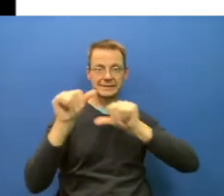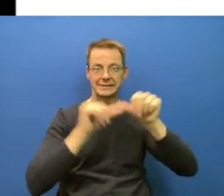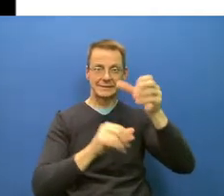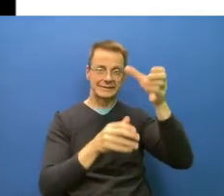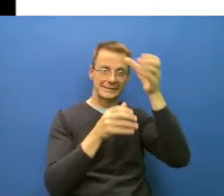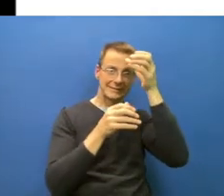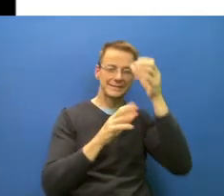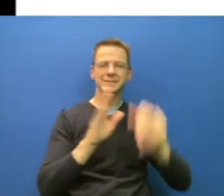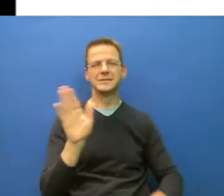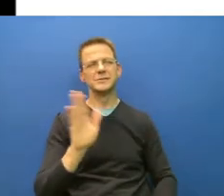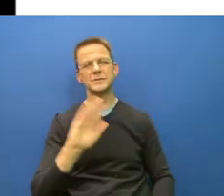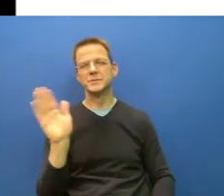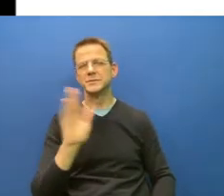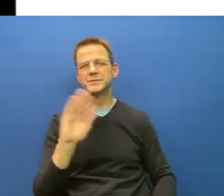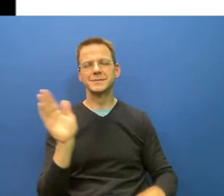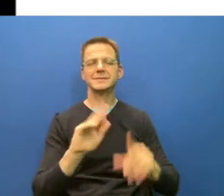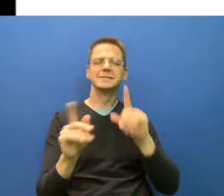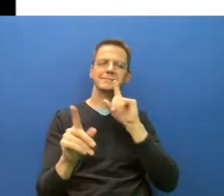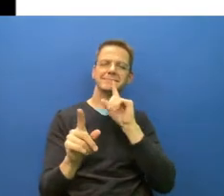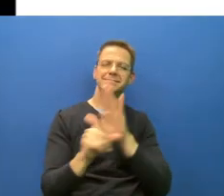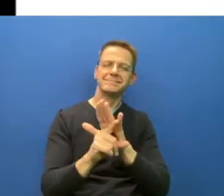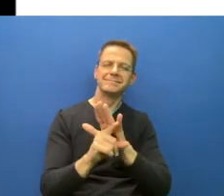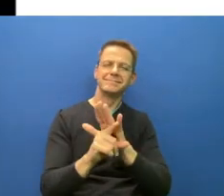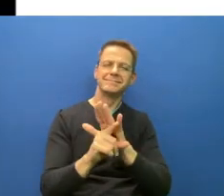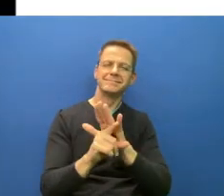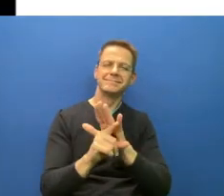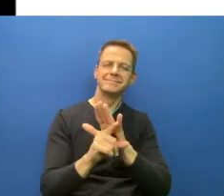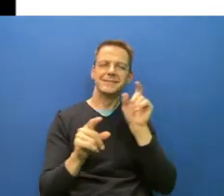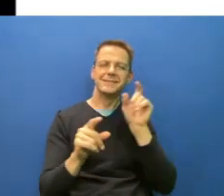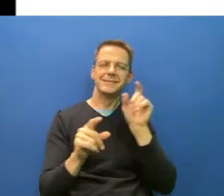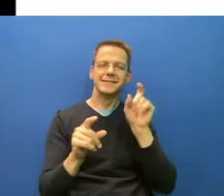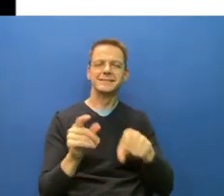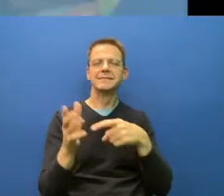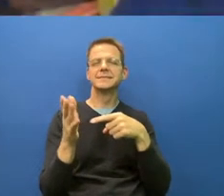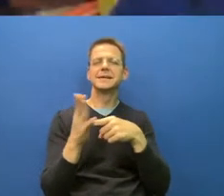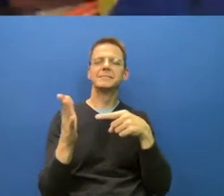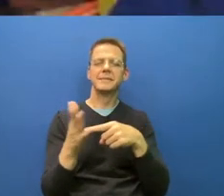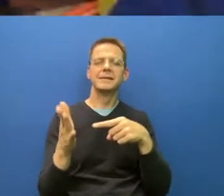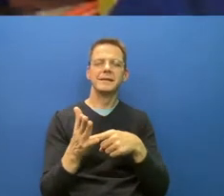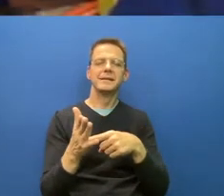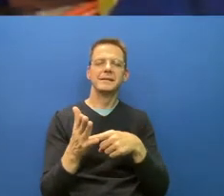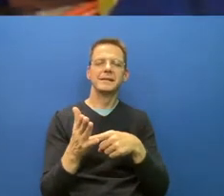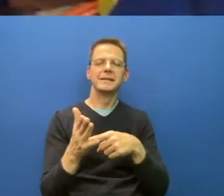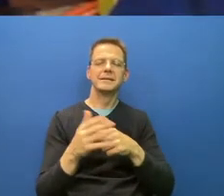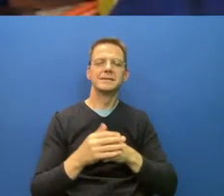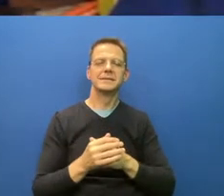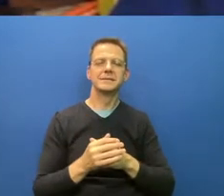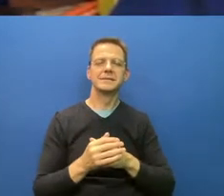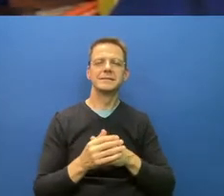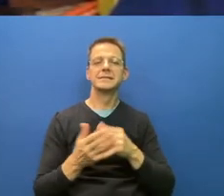California, all have seen very low case numbers after peaks. And Next slide, please.